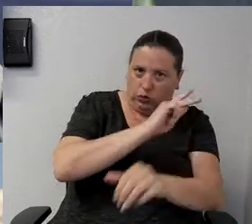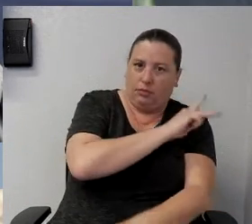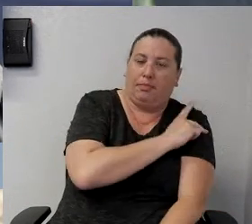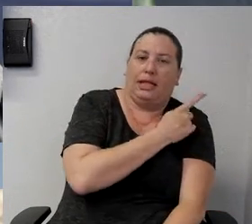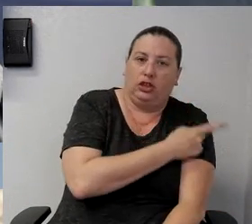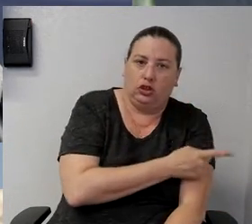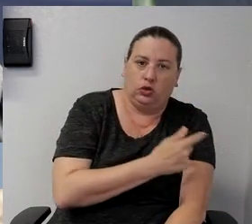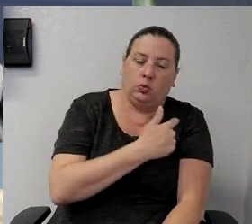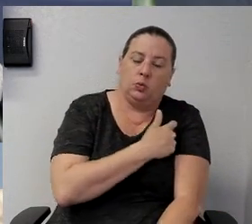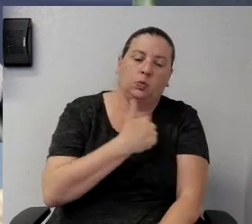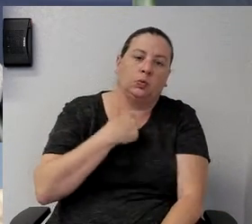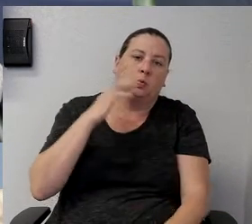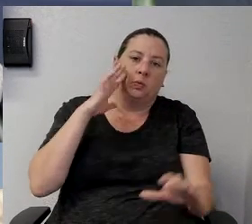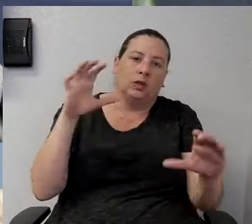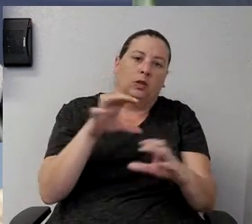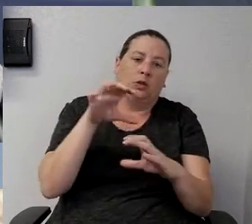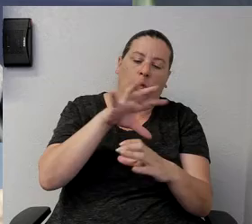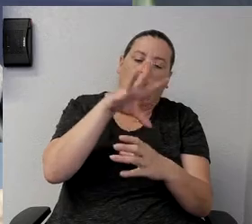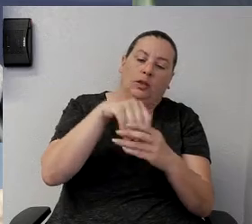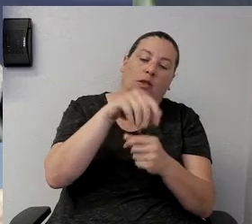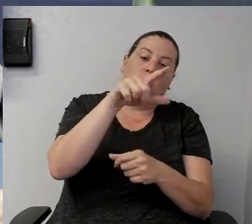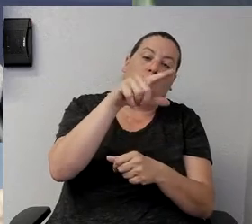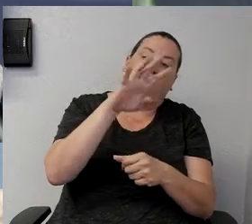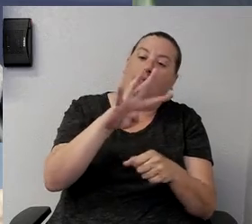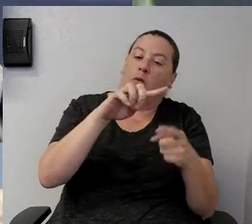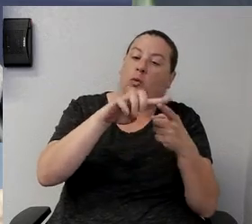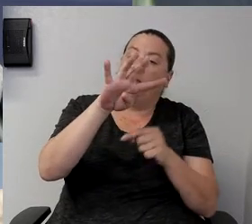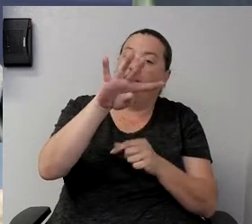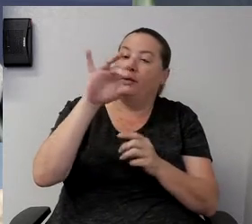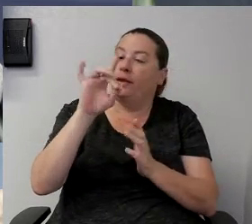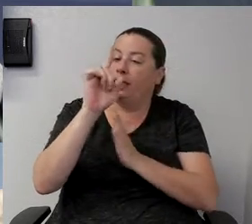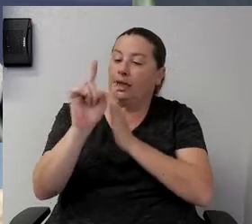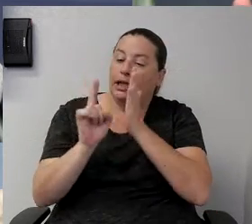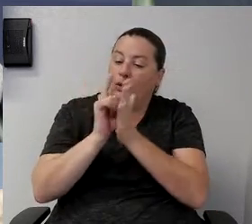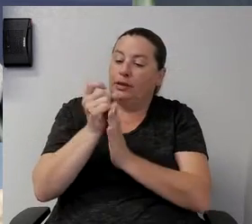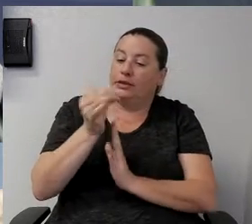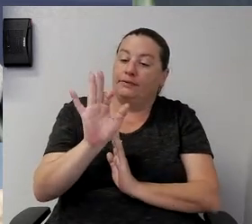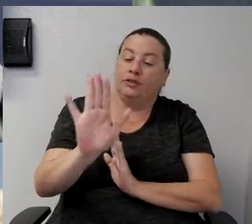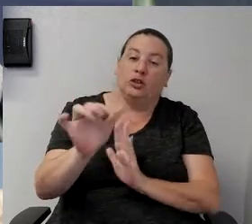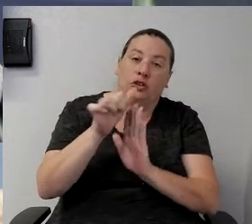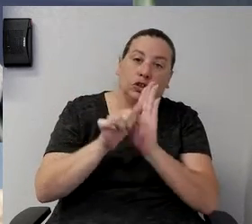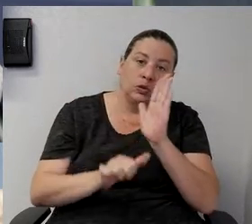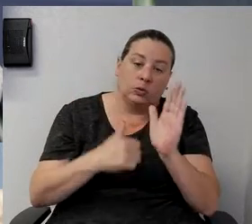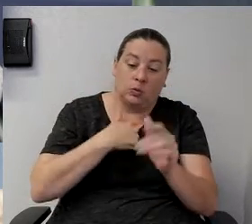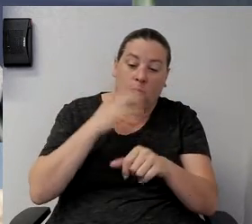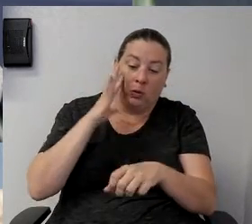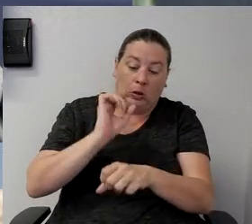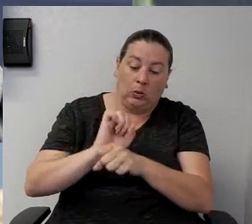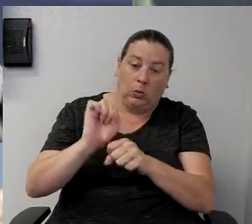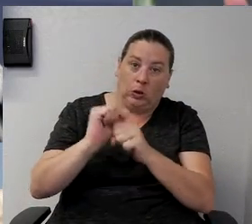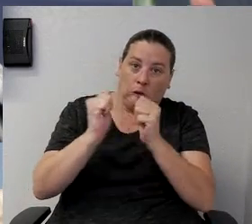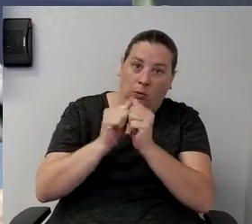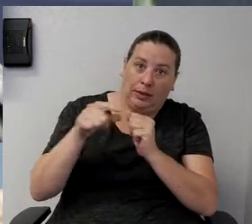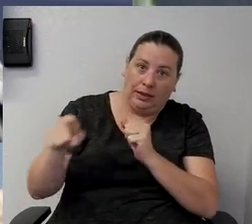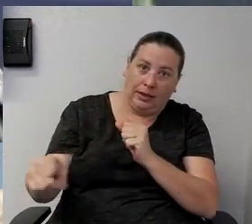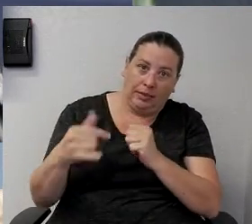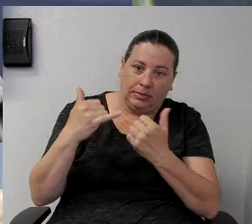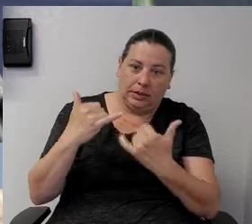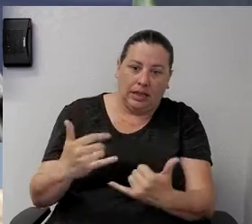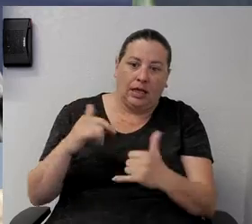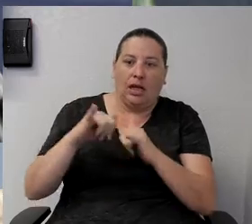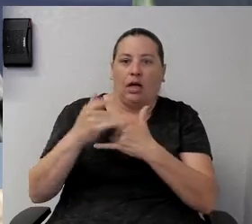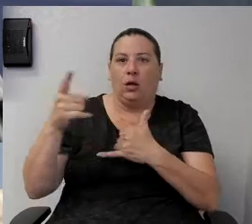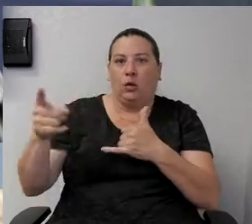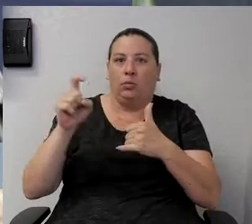either you know within 24 or 48 hours of their surgery we'll work with them to tell them here's how you now need to quarantine